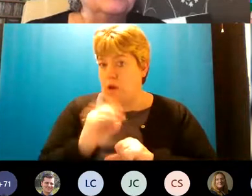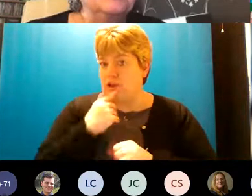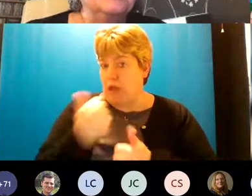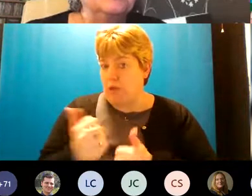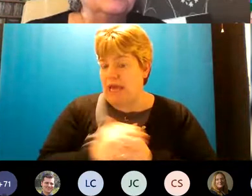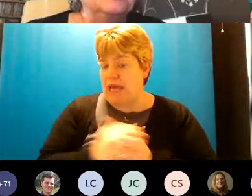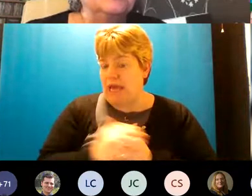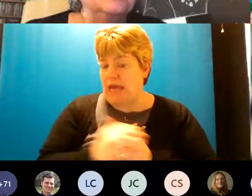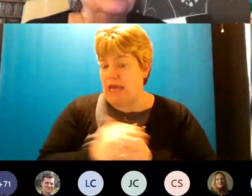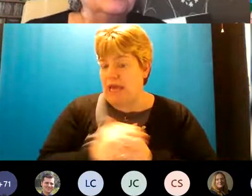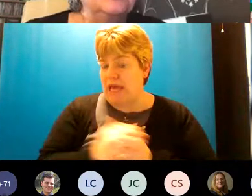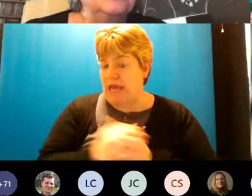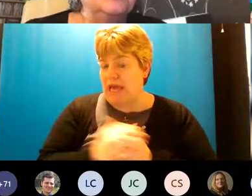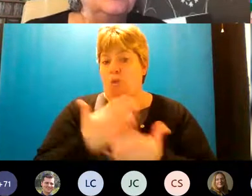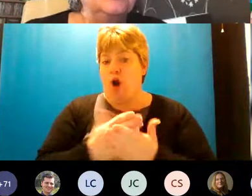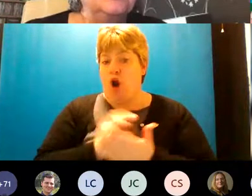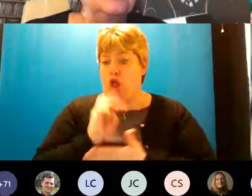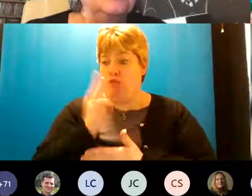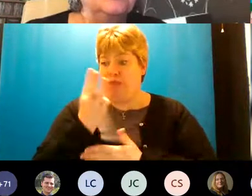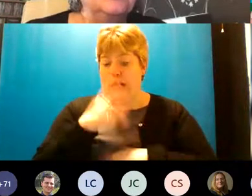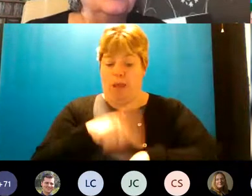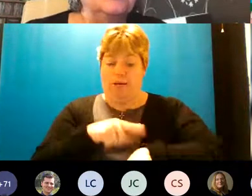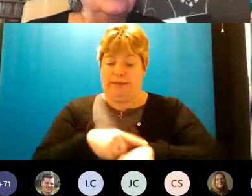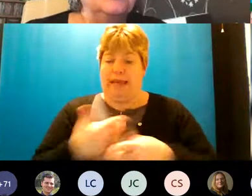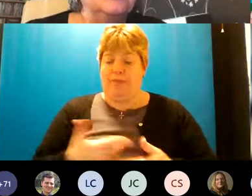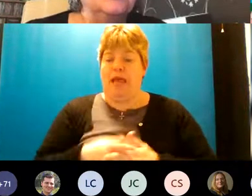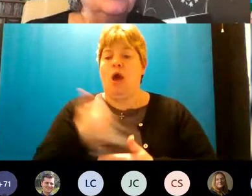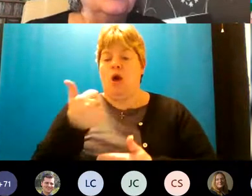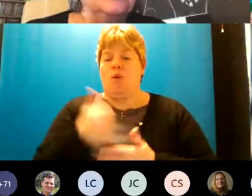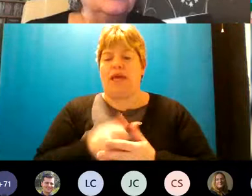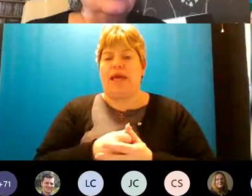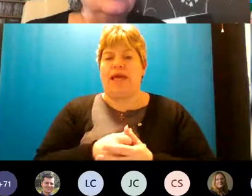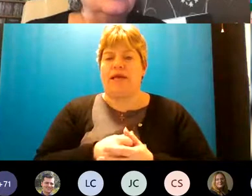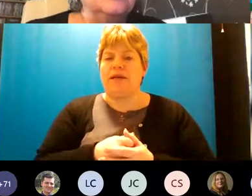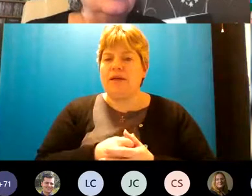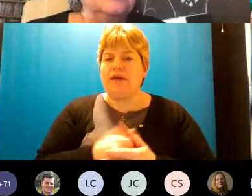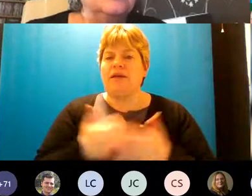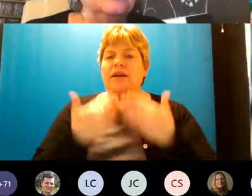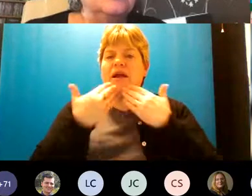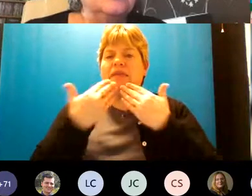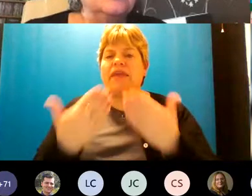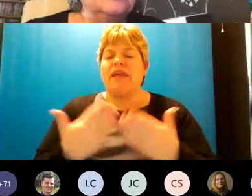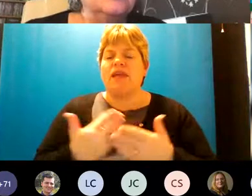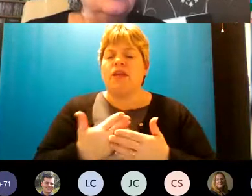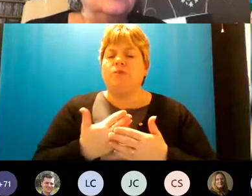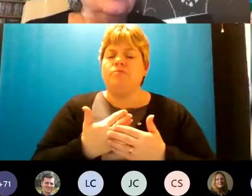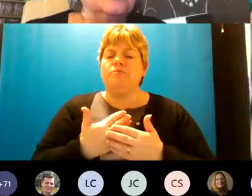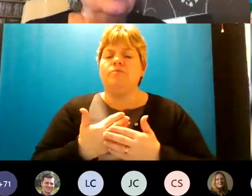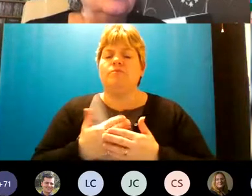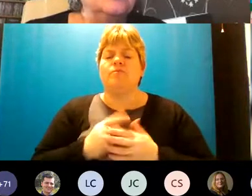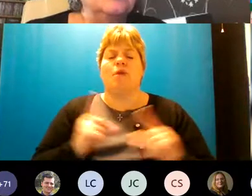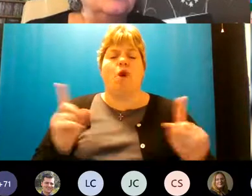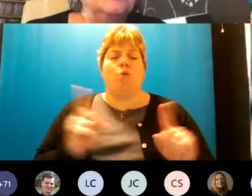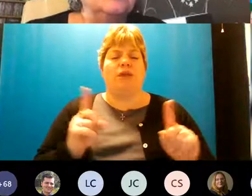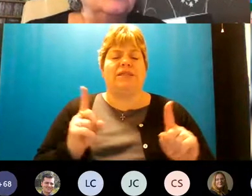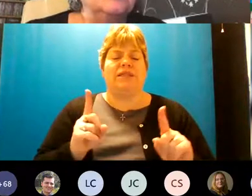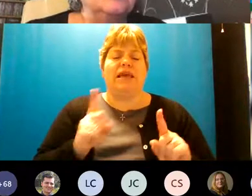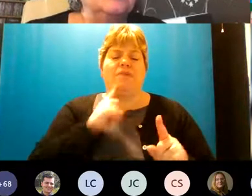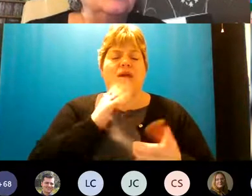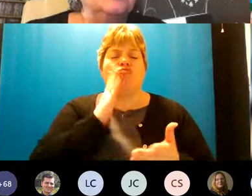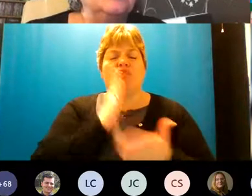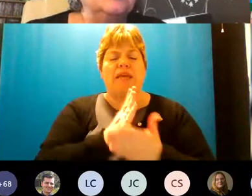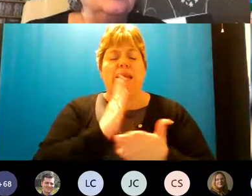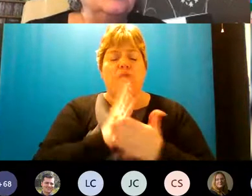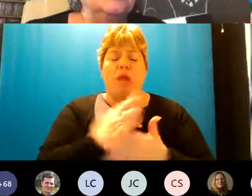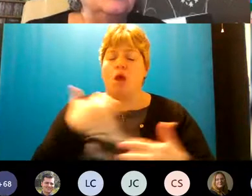okay because we are on the three o'clock okay thank you thank you all it is it's been really really